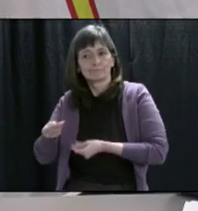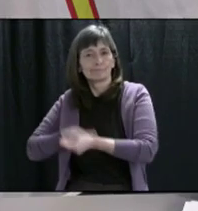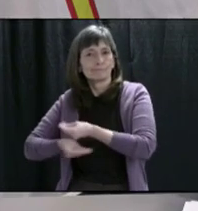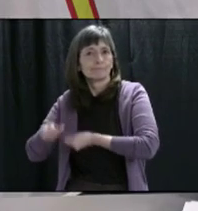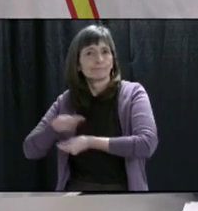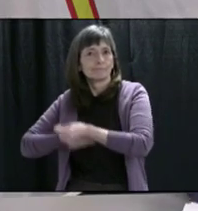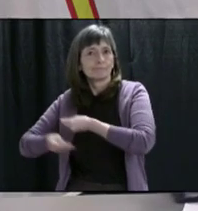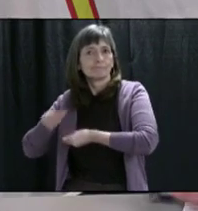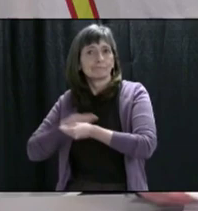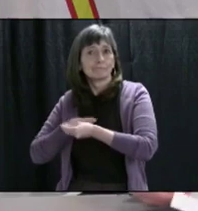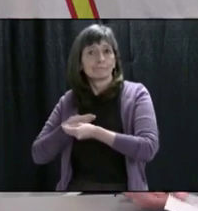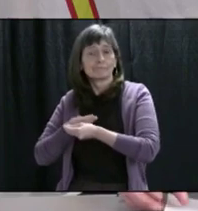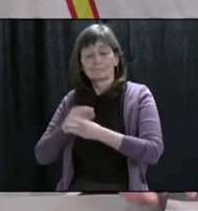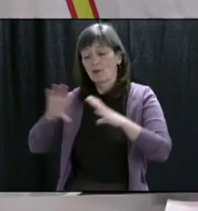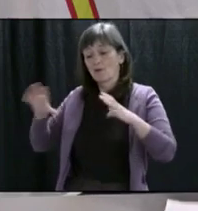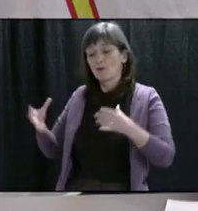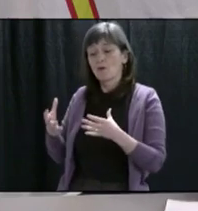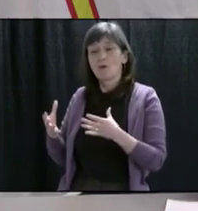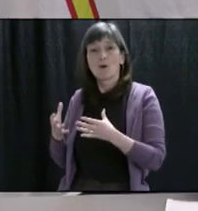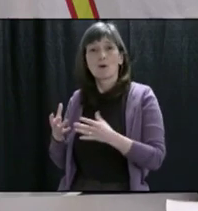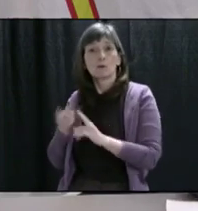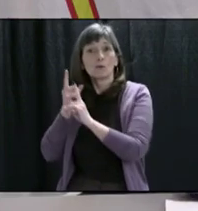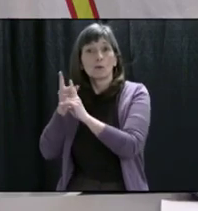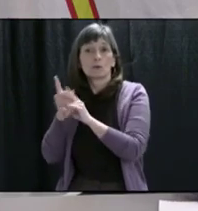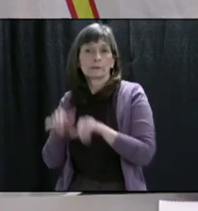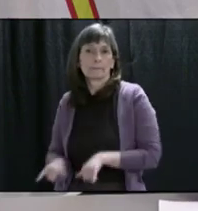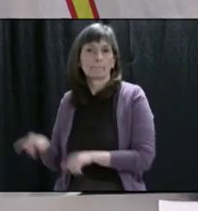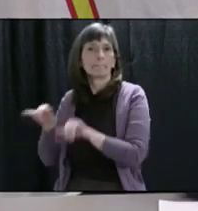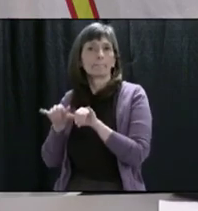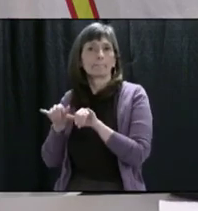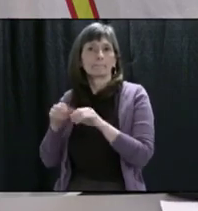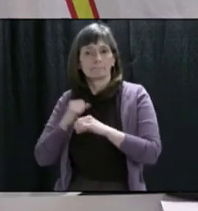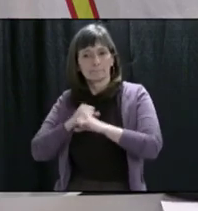working towards the same goal of protecting you and your families.